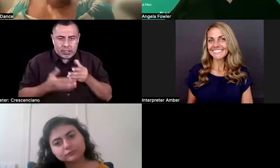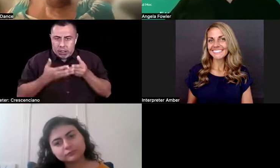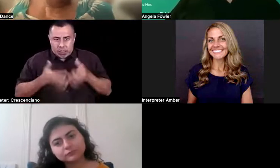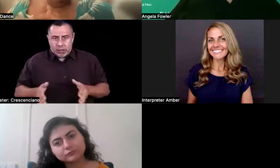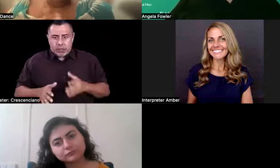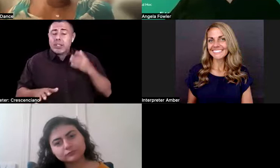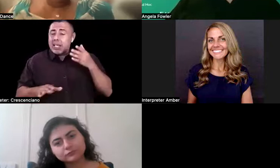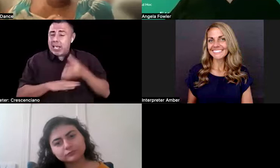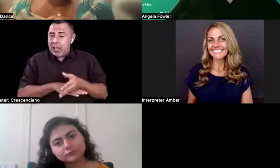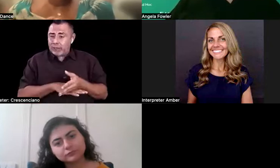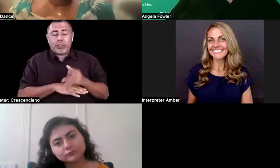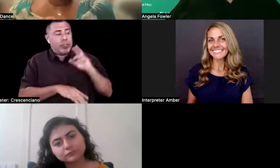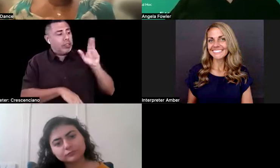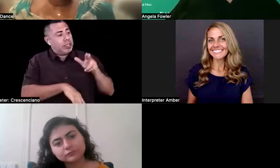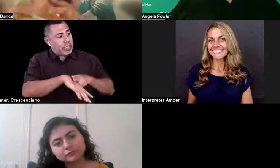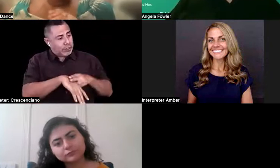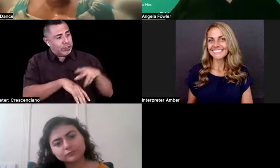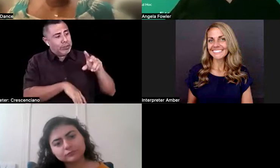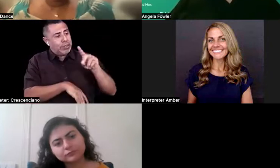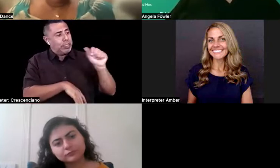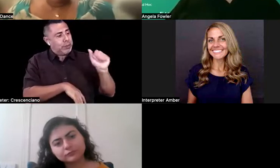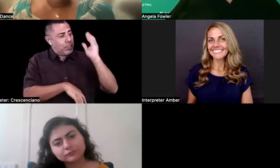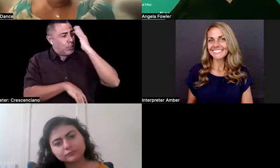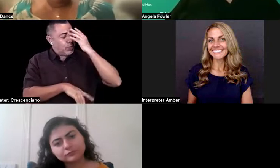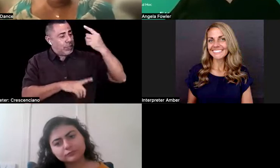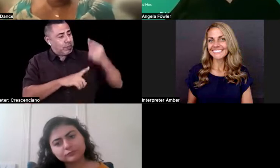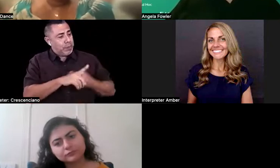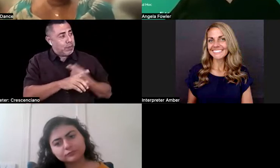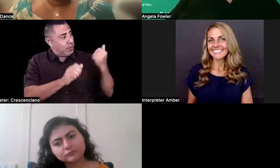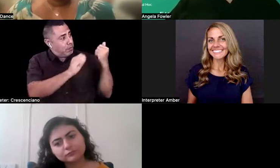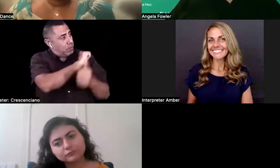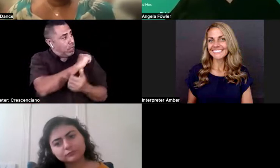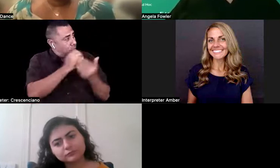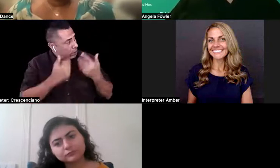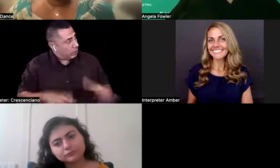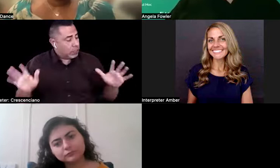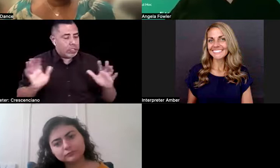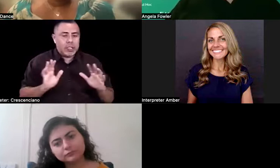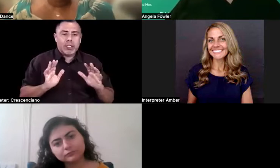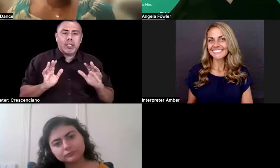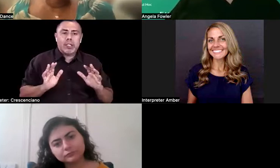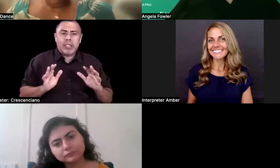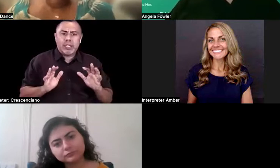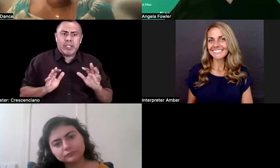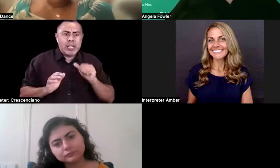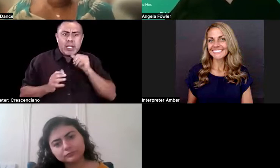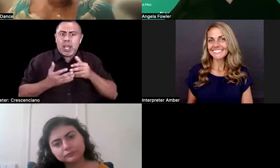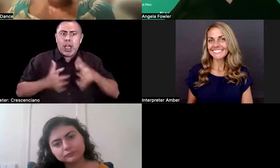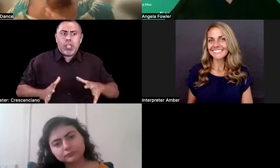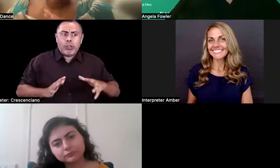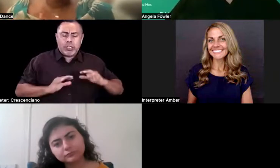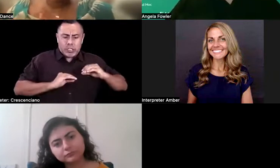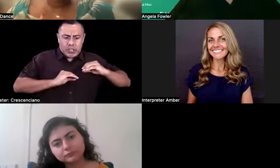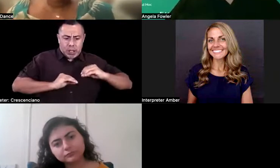awareness month is over? Um, how do we not lose this momentum to keep, um, disability pride and